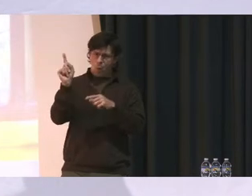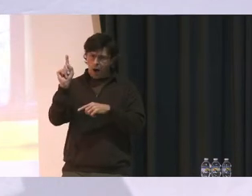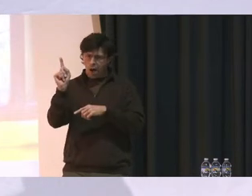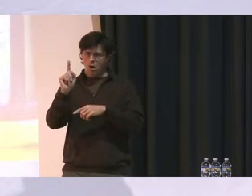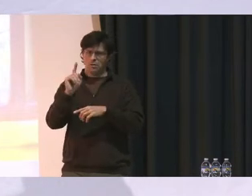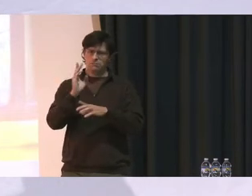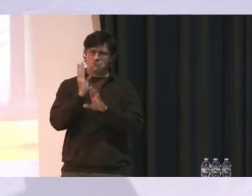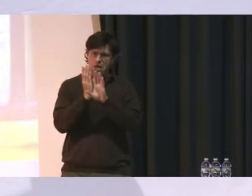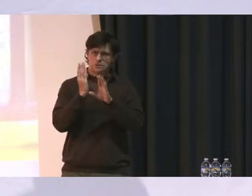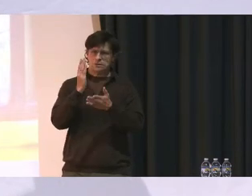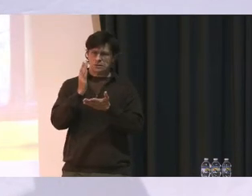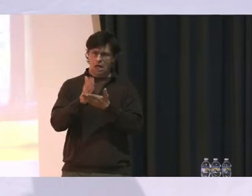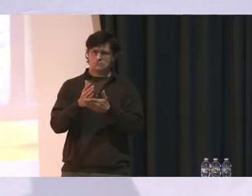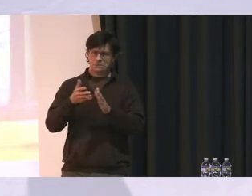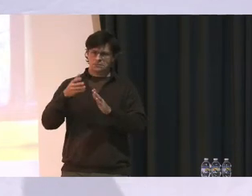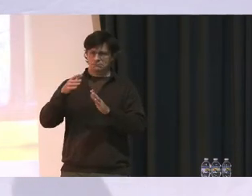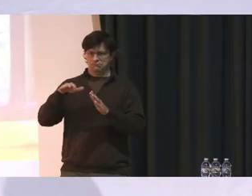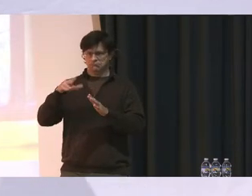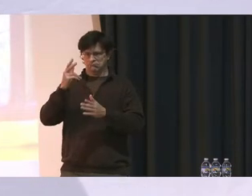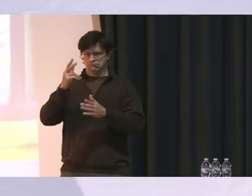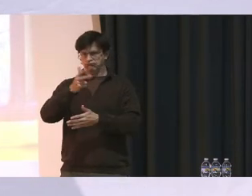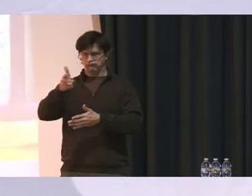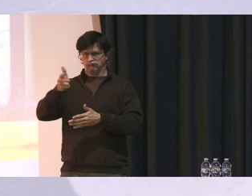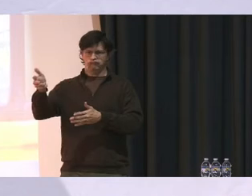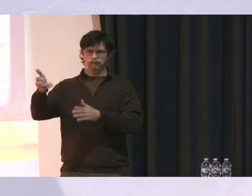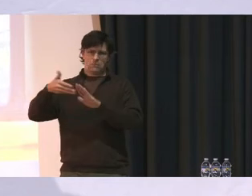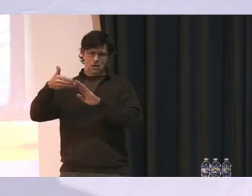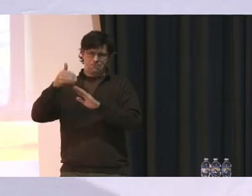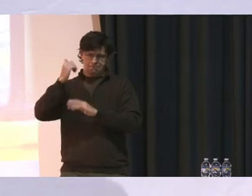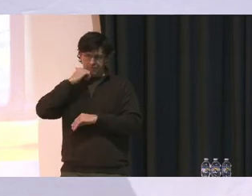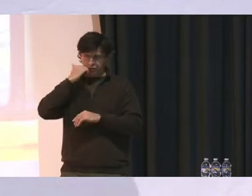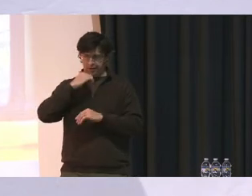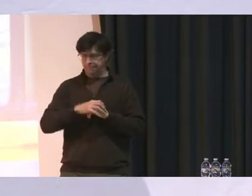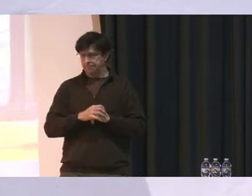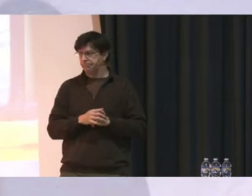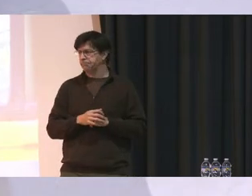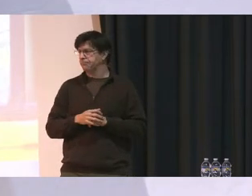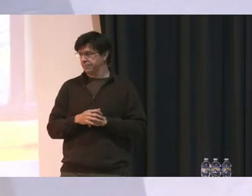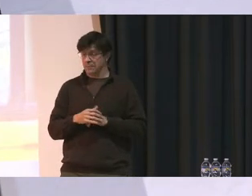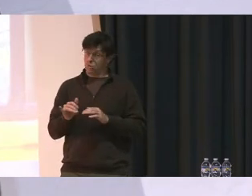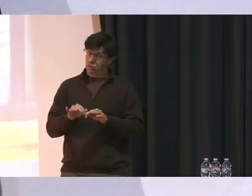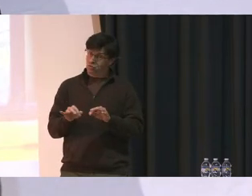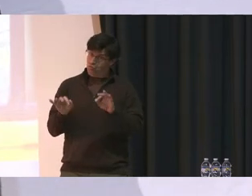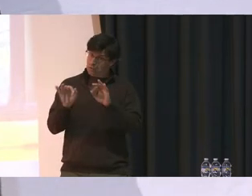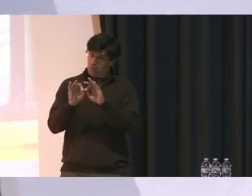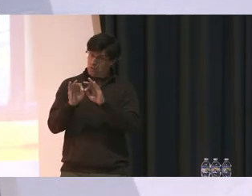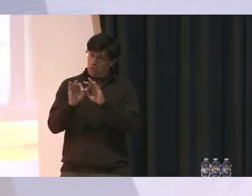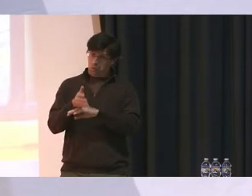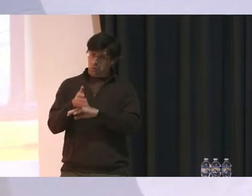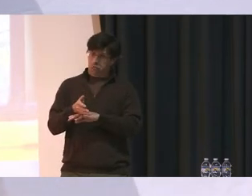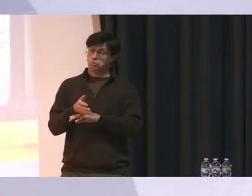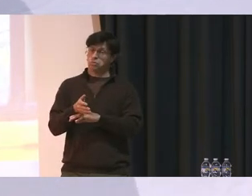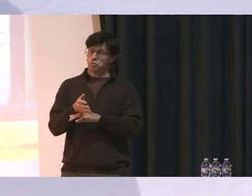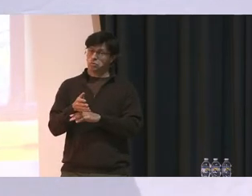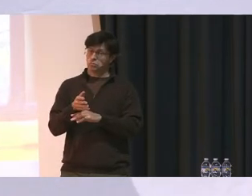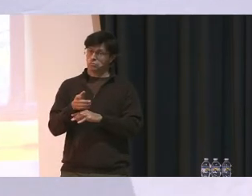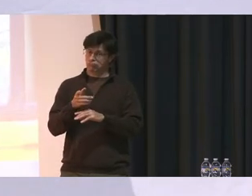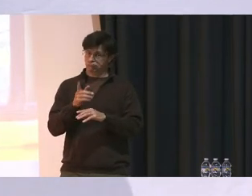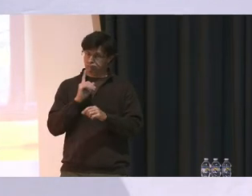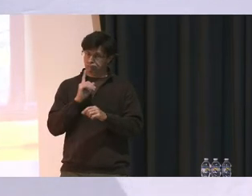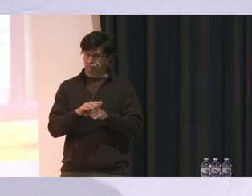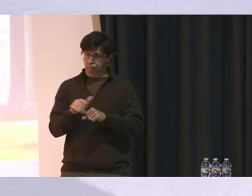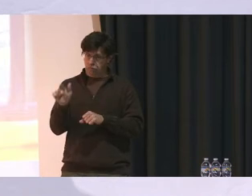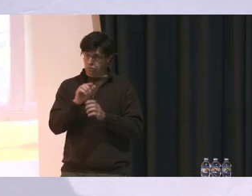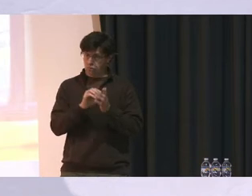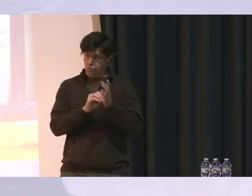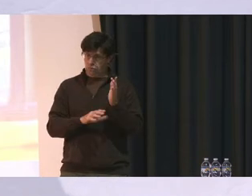are operating on a consistent basis as well. Now, it's critical that once you can ensure our students